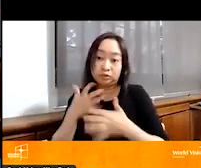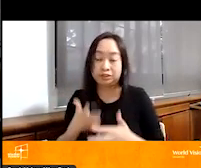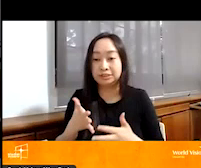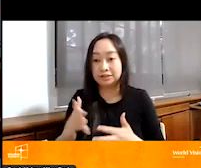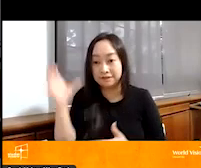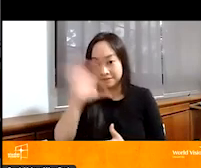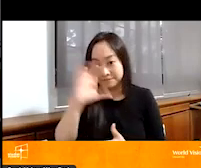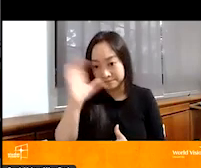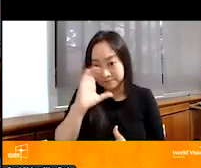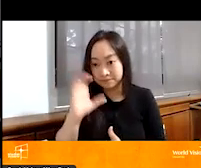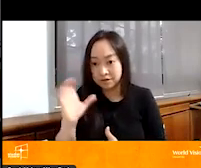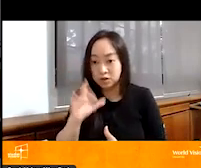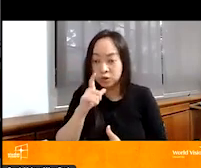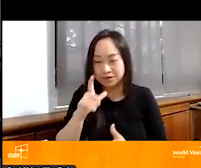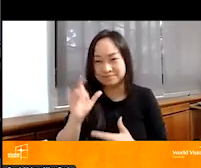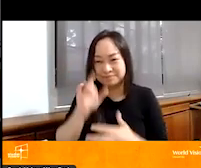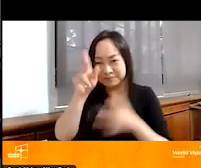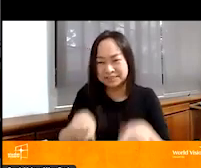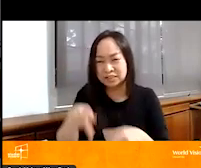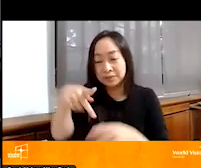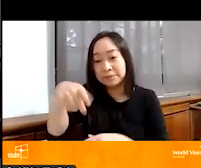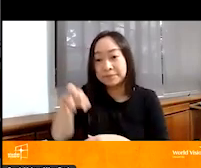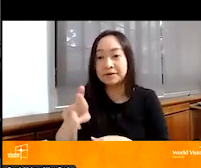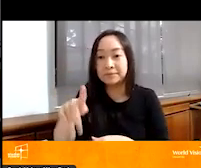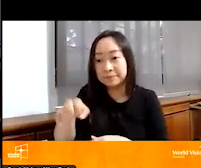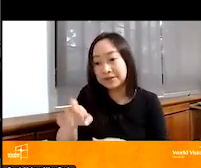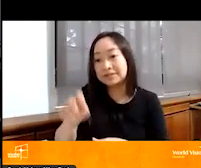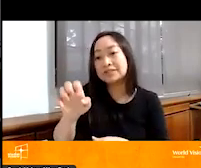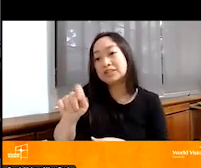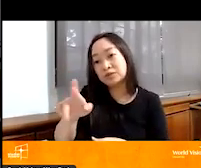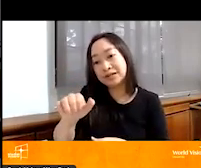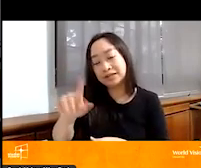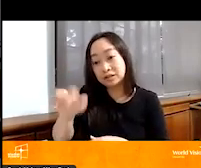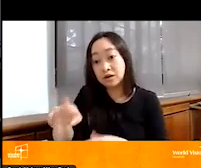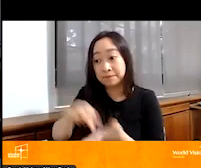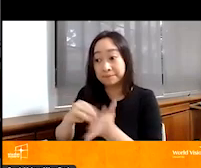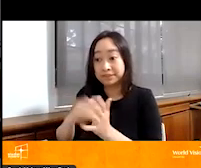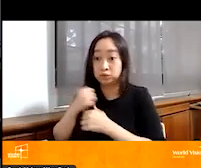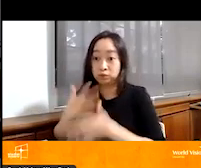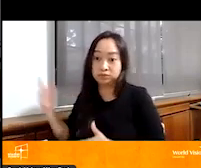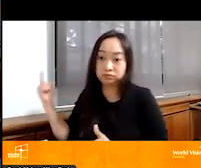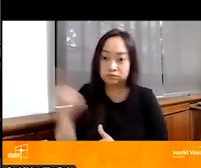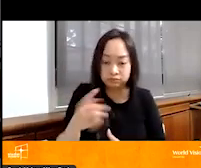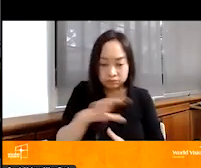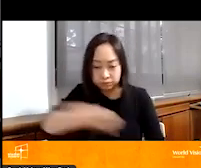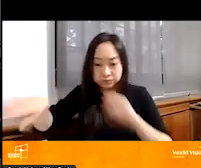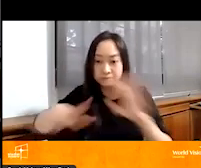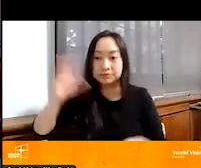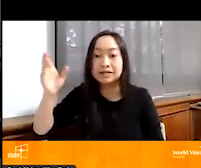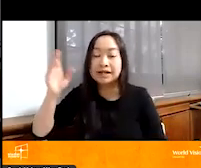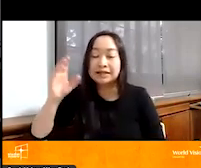a perpetrator. And so, they actually stormed the school and they had thrown tear gas